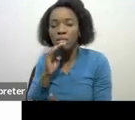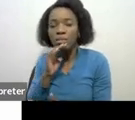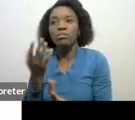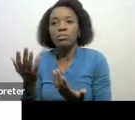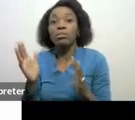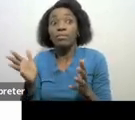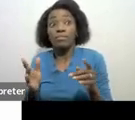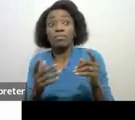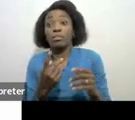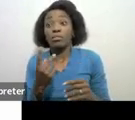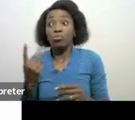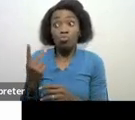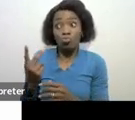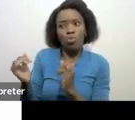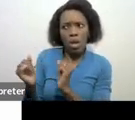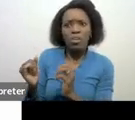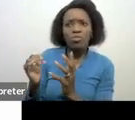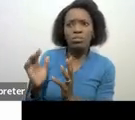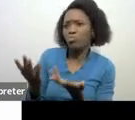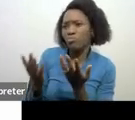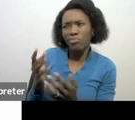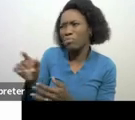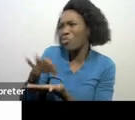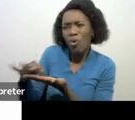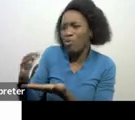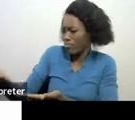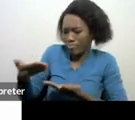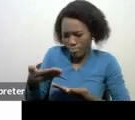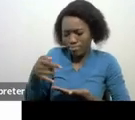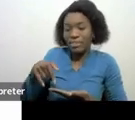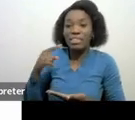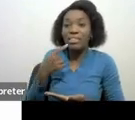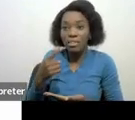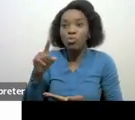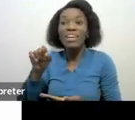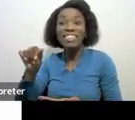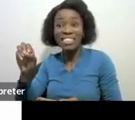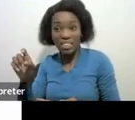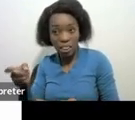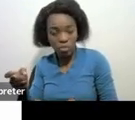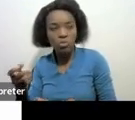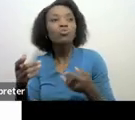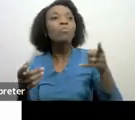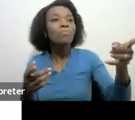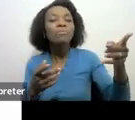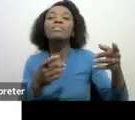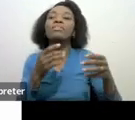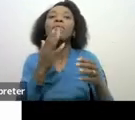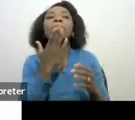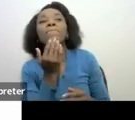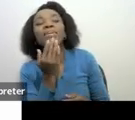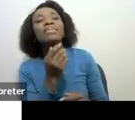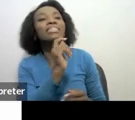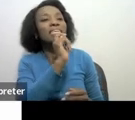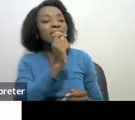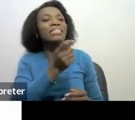the two of you or the contract you received you can request agent A to over text you more and let